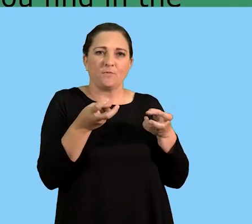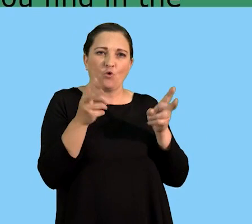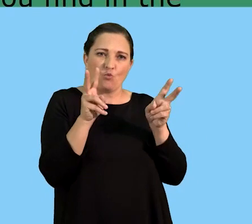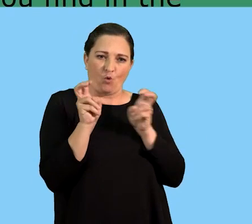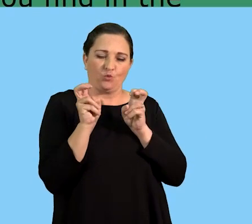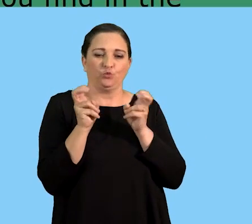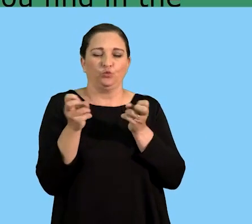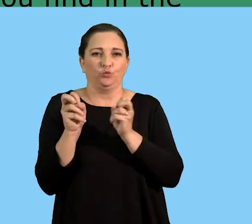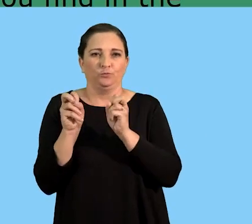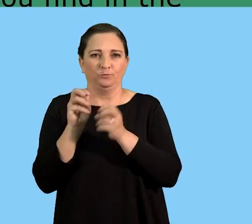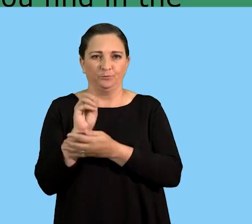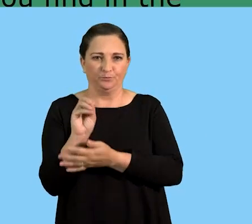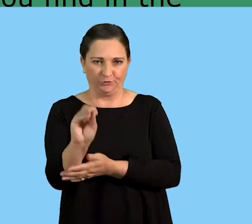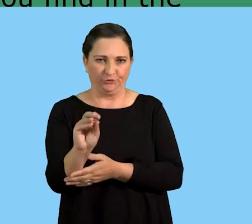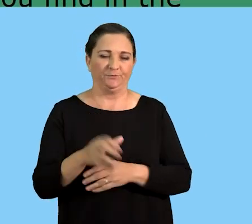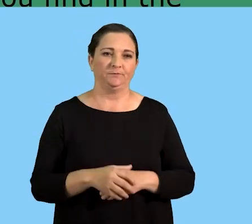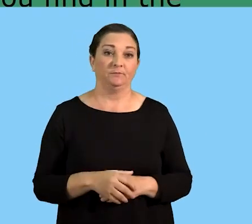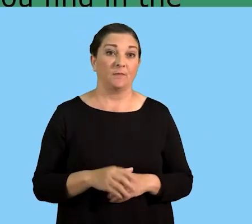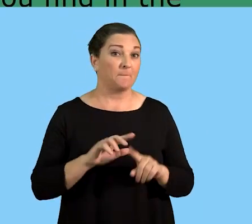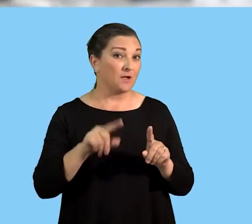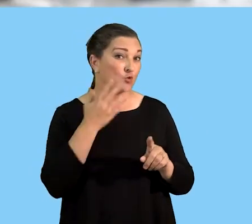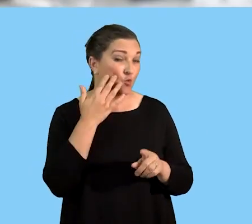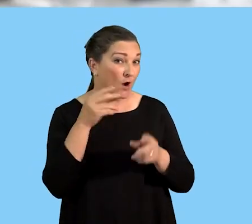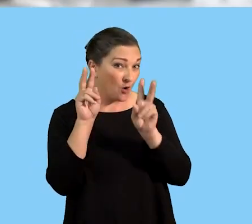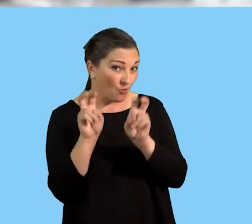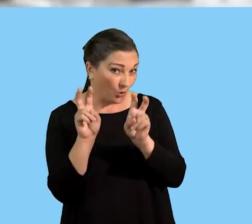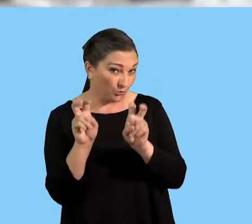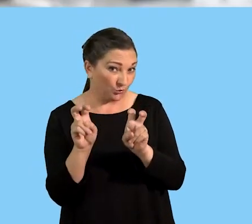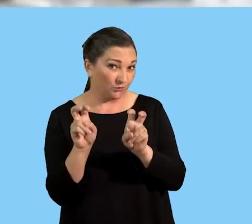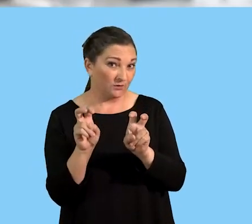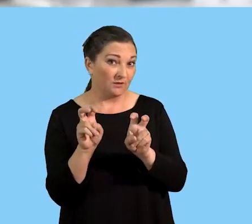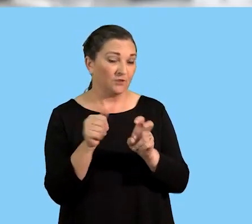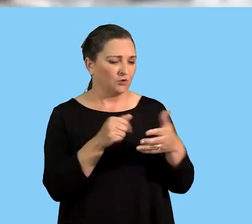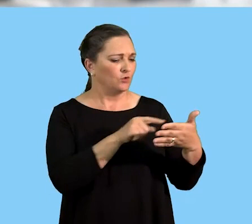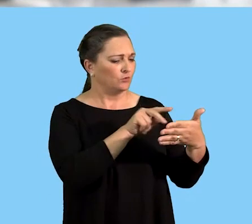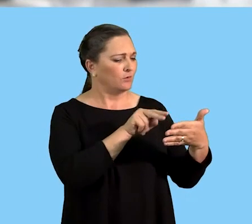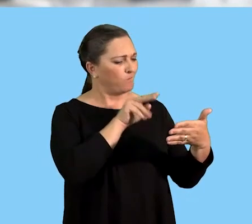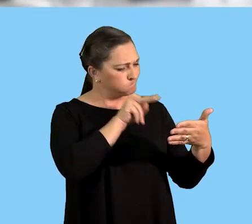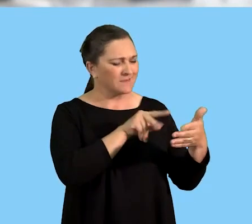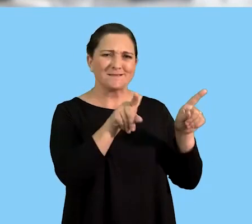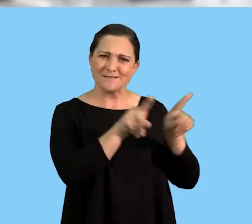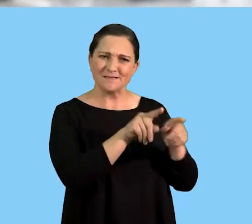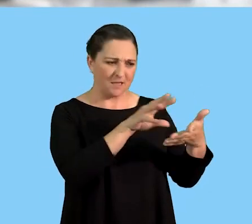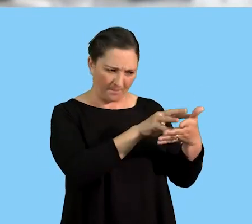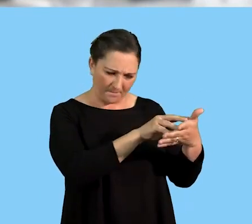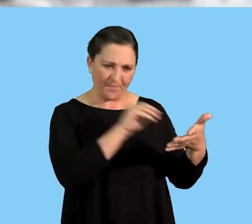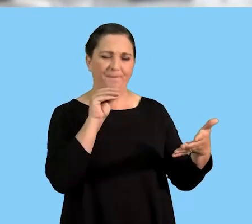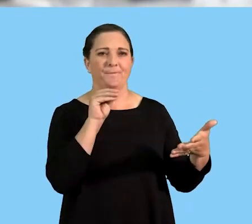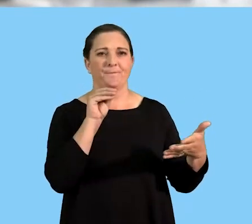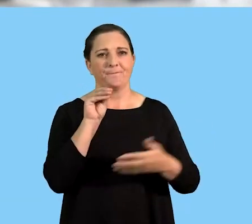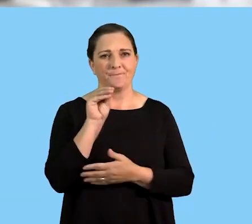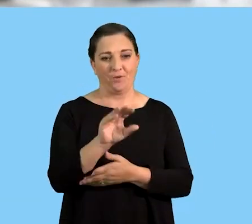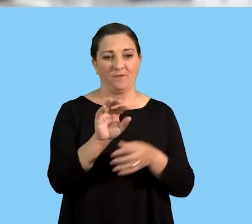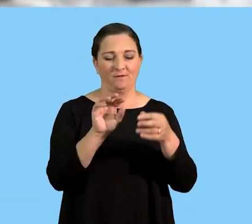answer. Now, remember, grade 11s, that when you are quoting, you are taking the statement as it appears